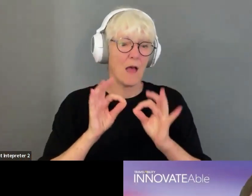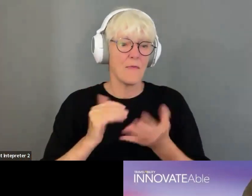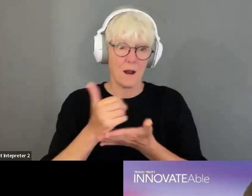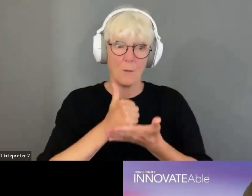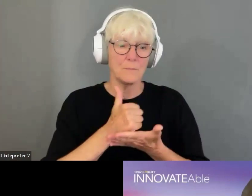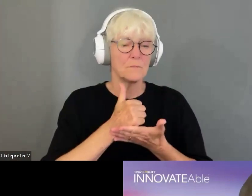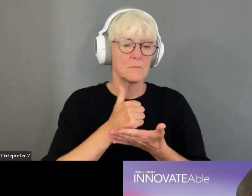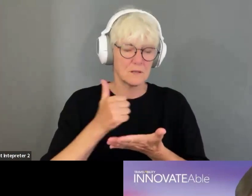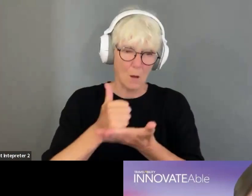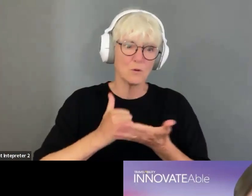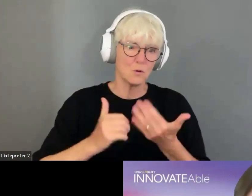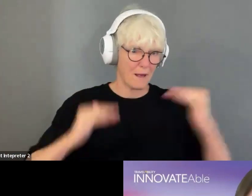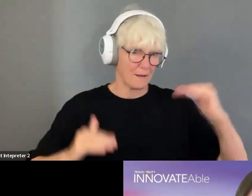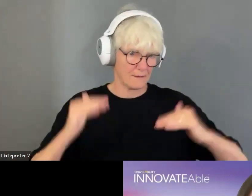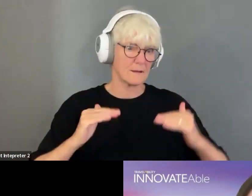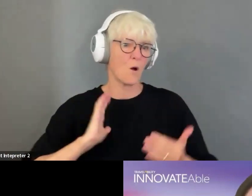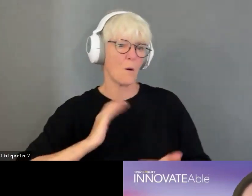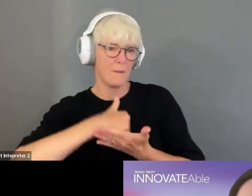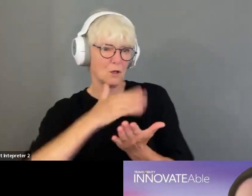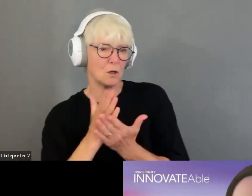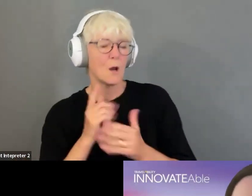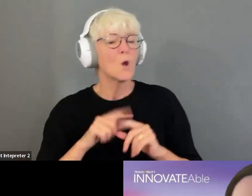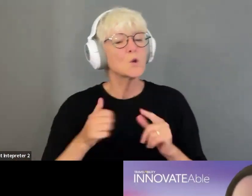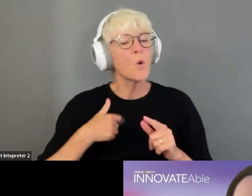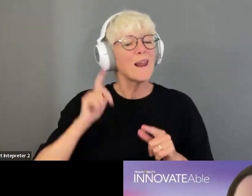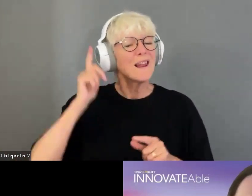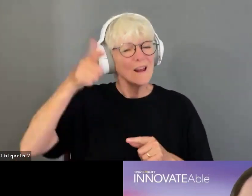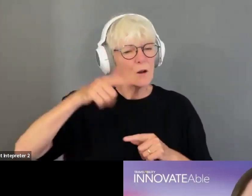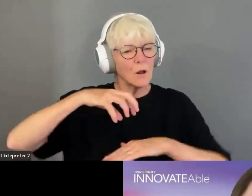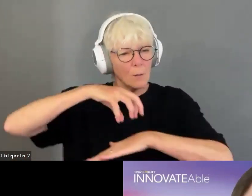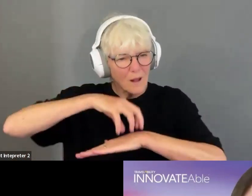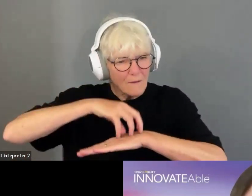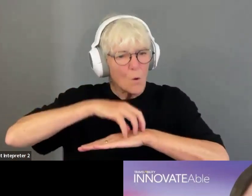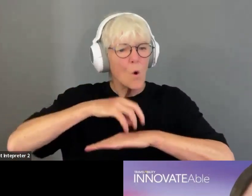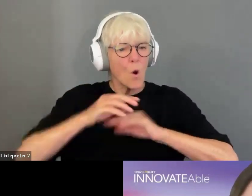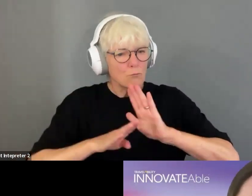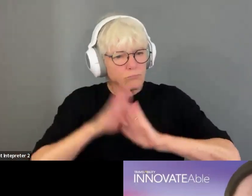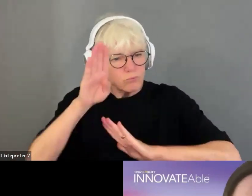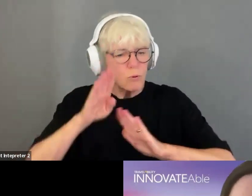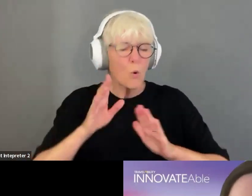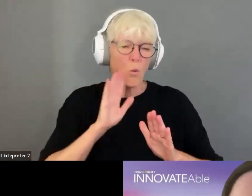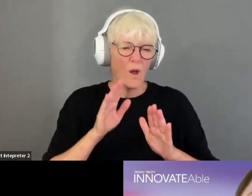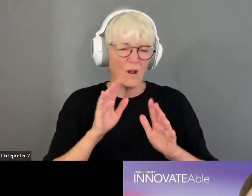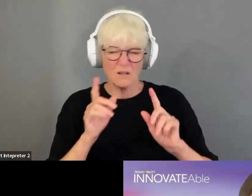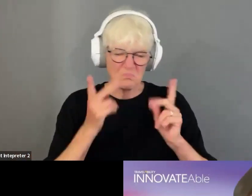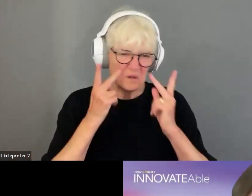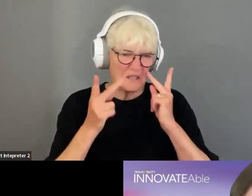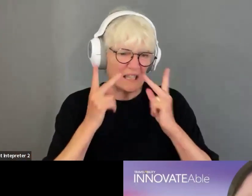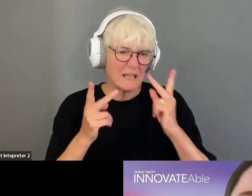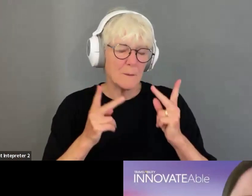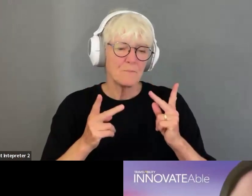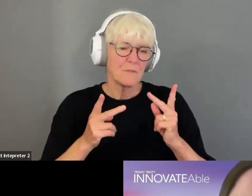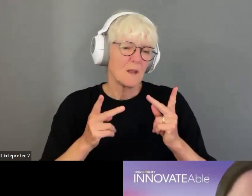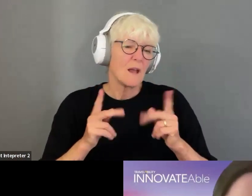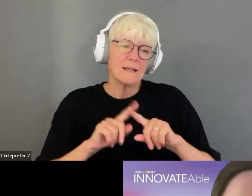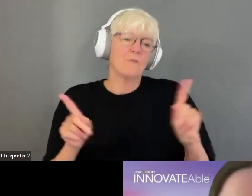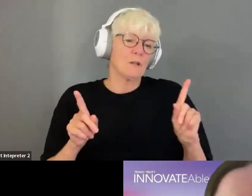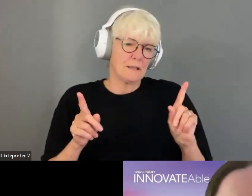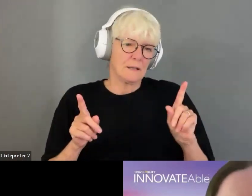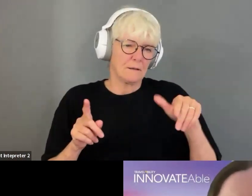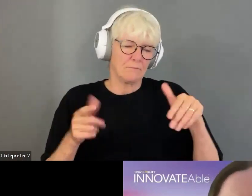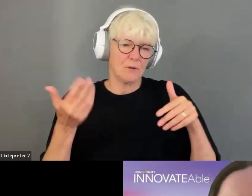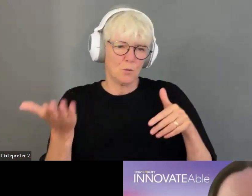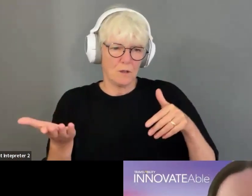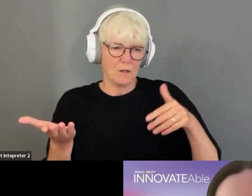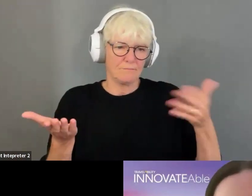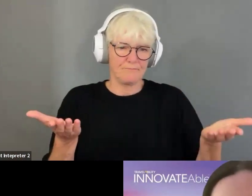margin. I think as the platform gets more sophisticated down the road as well, there's a huge difference between, well, not a huge difference, but there is a big difference